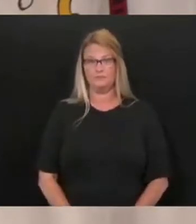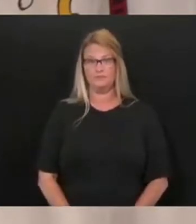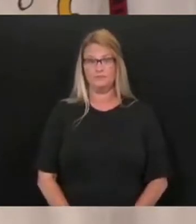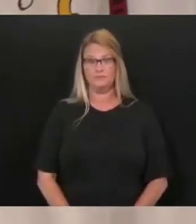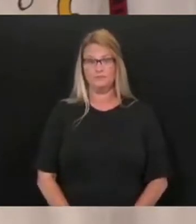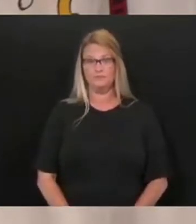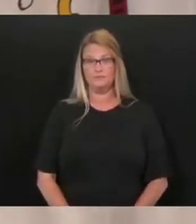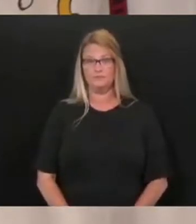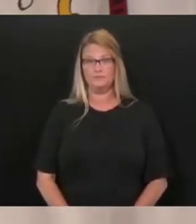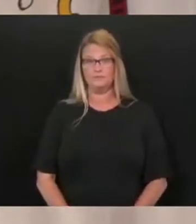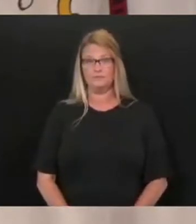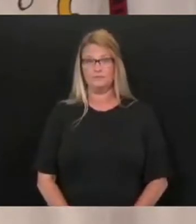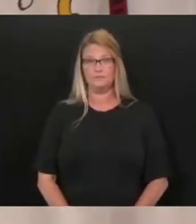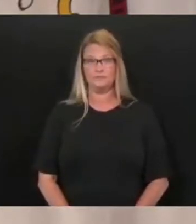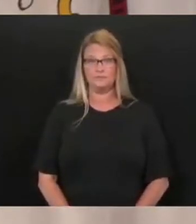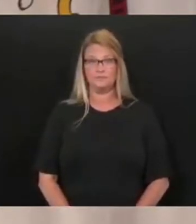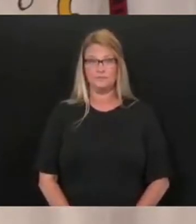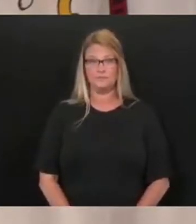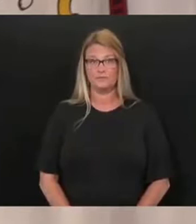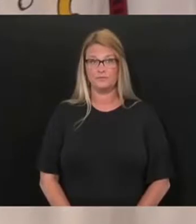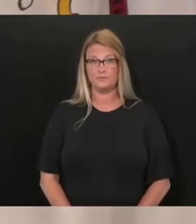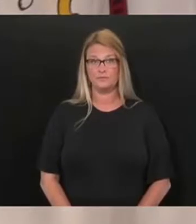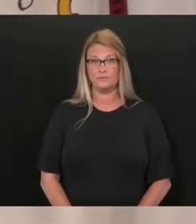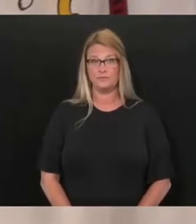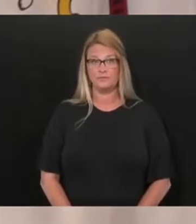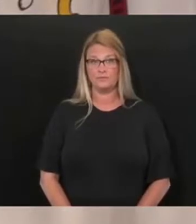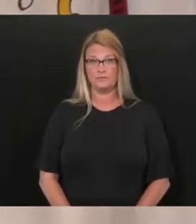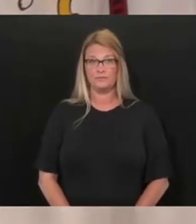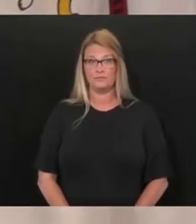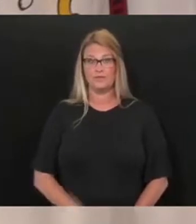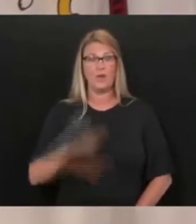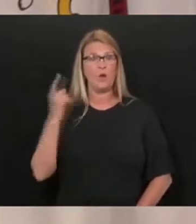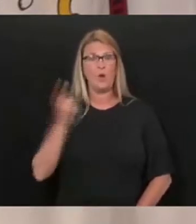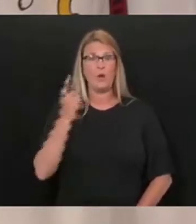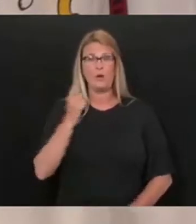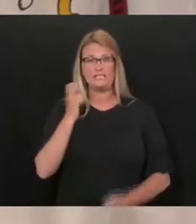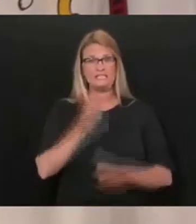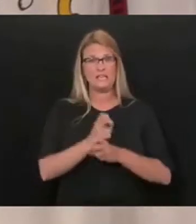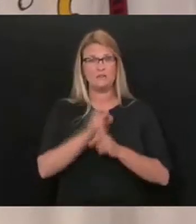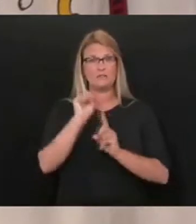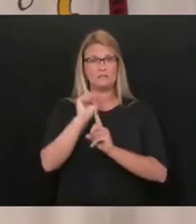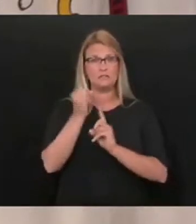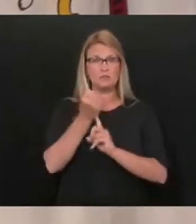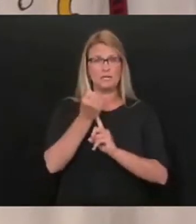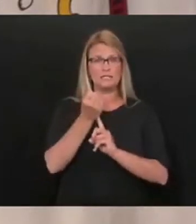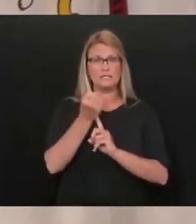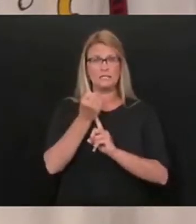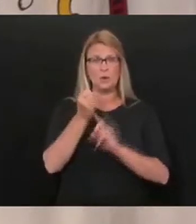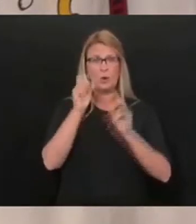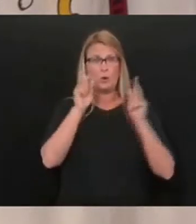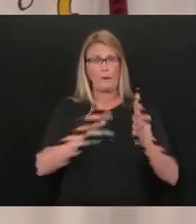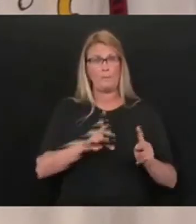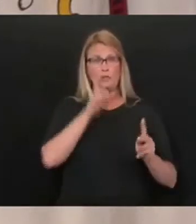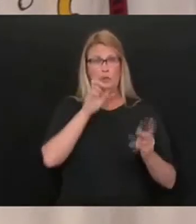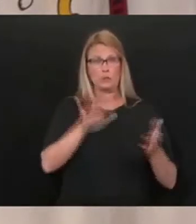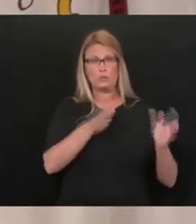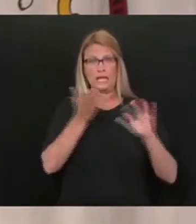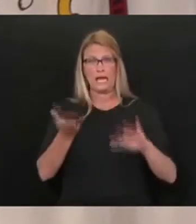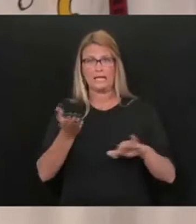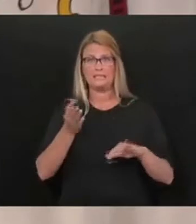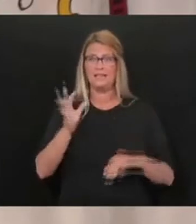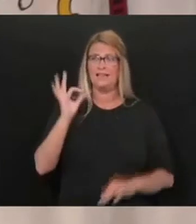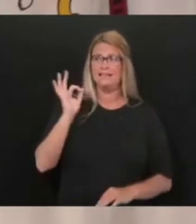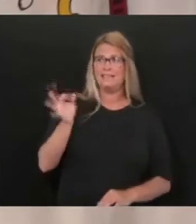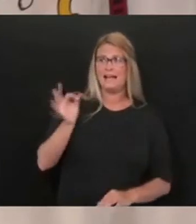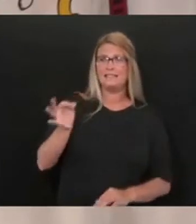You know, it's really tough when you think about losing someone that's in their 90s or upper 80s,